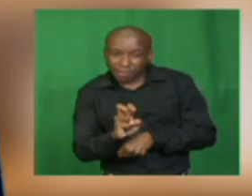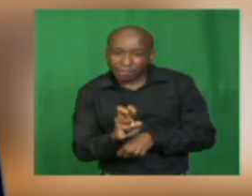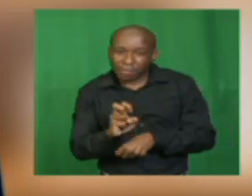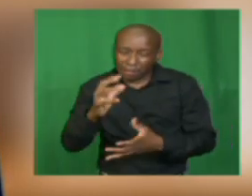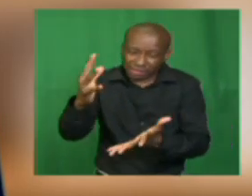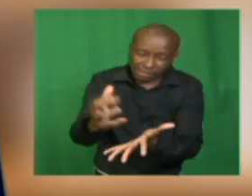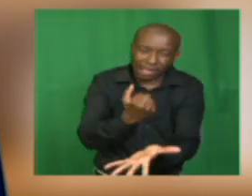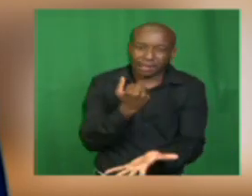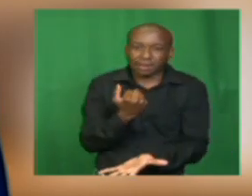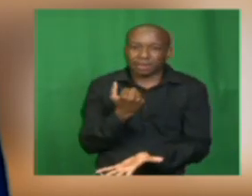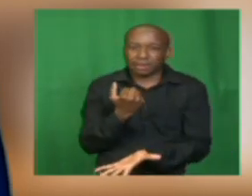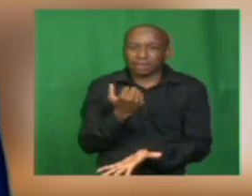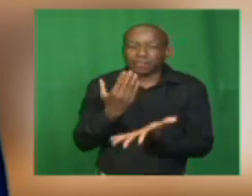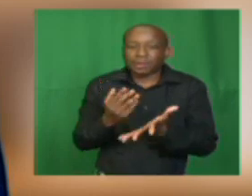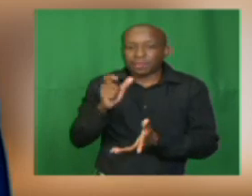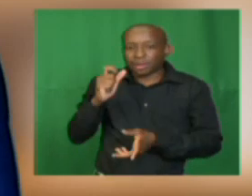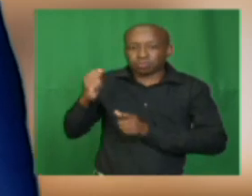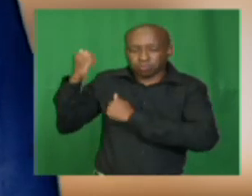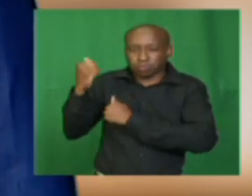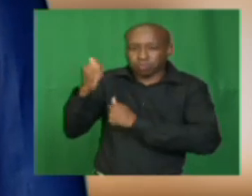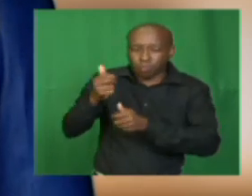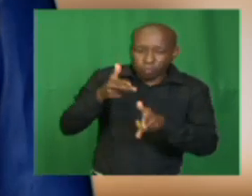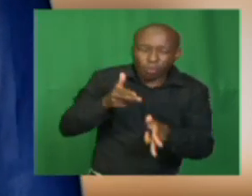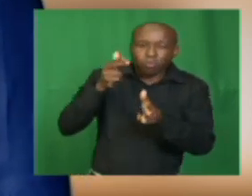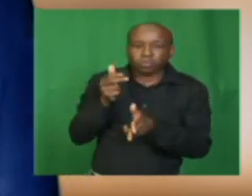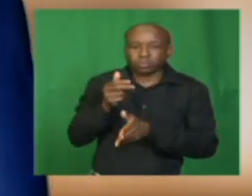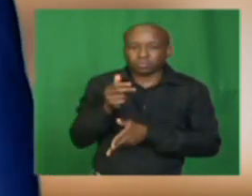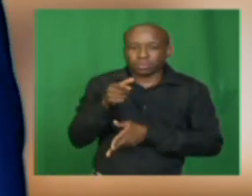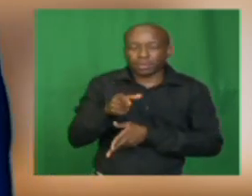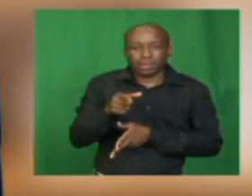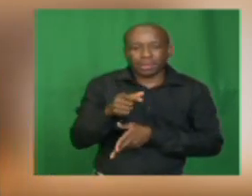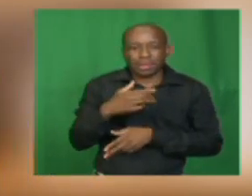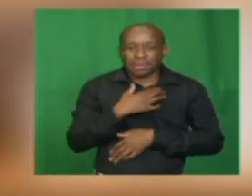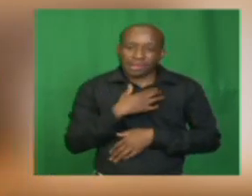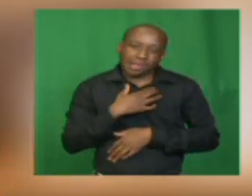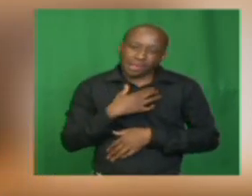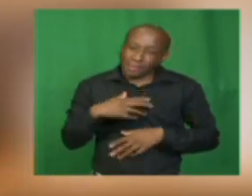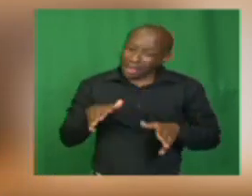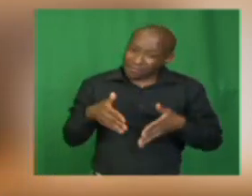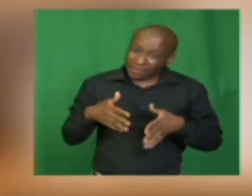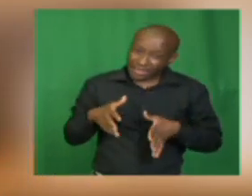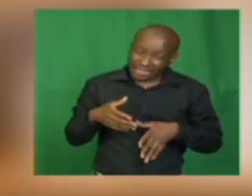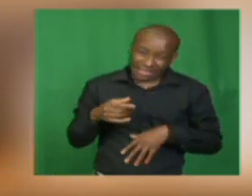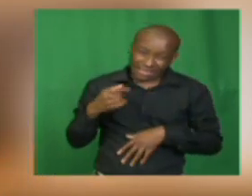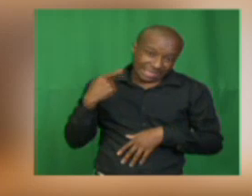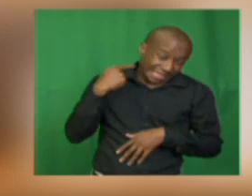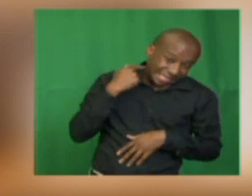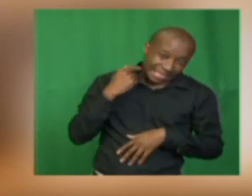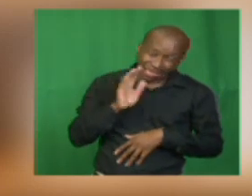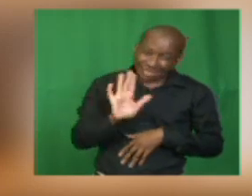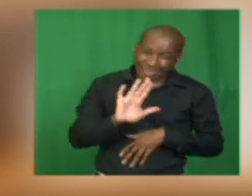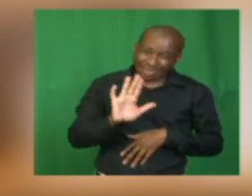maybe by the game rangers i'm afraid my friend to say the snake was killed because the animal conservation